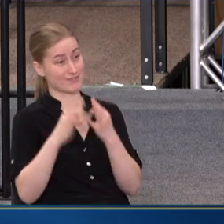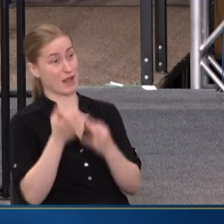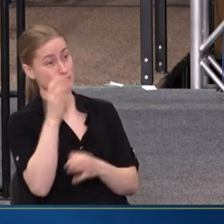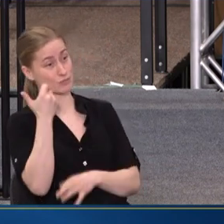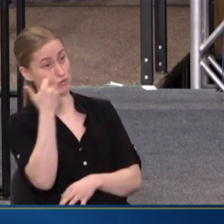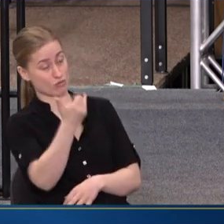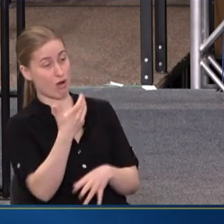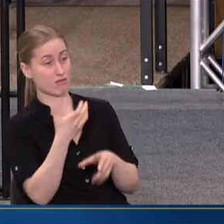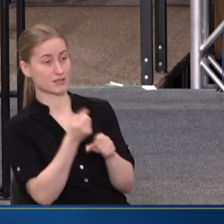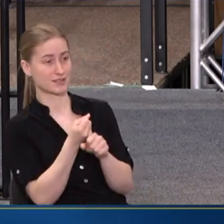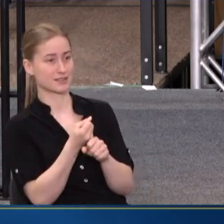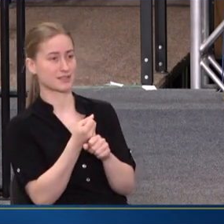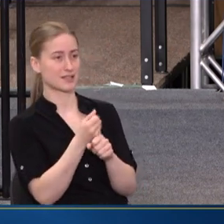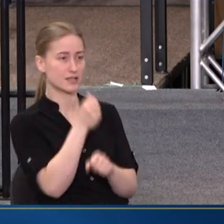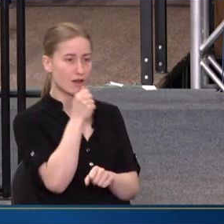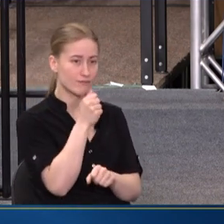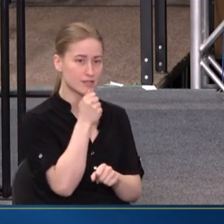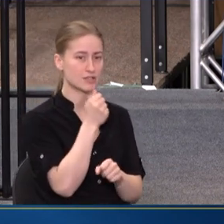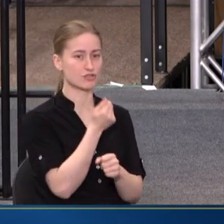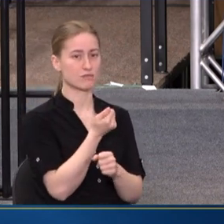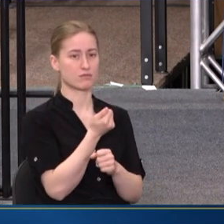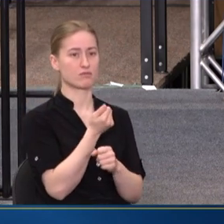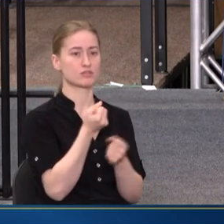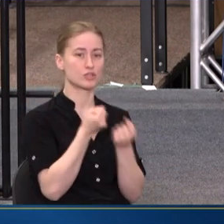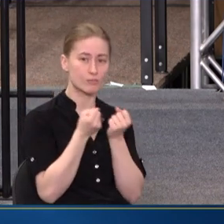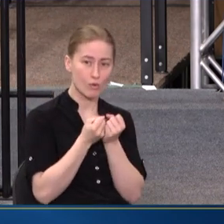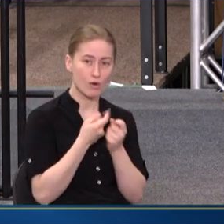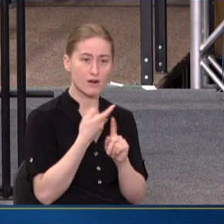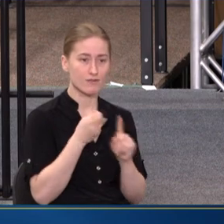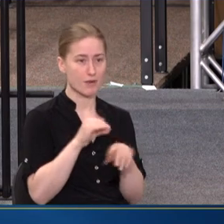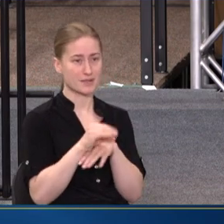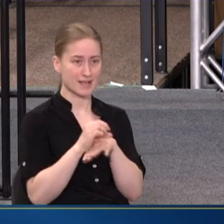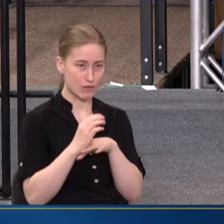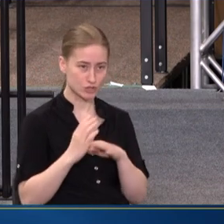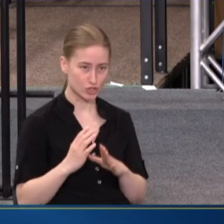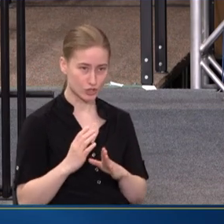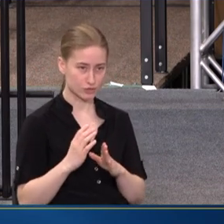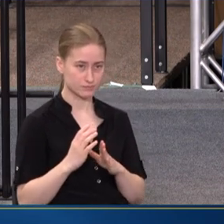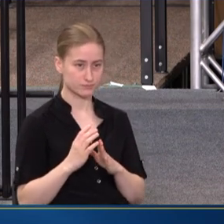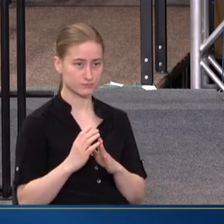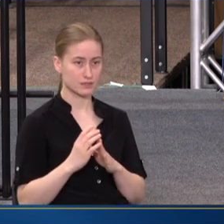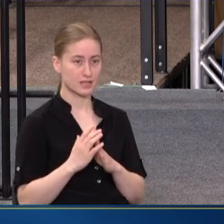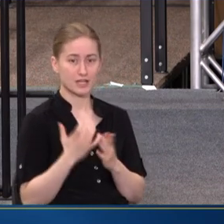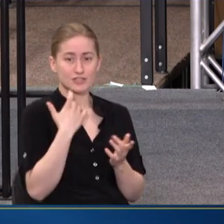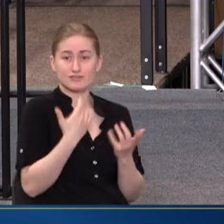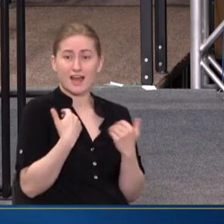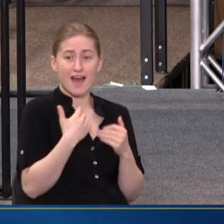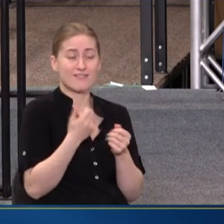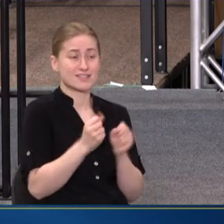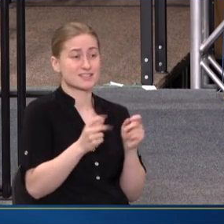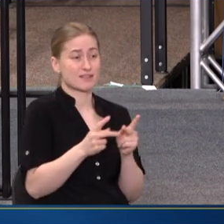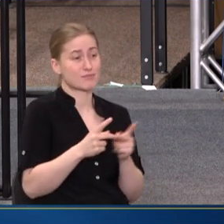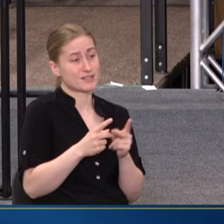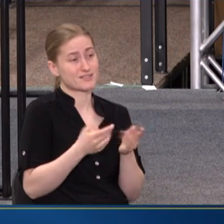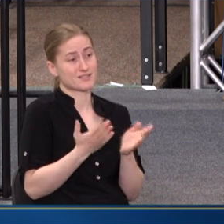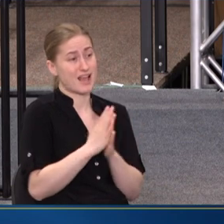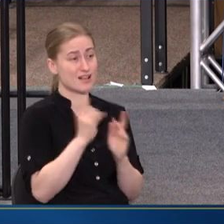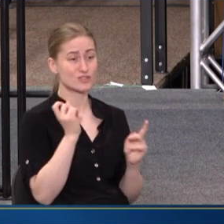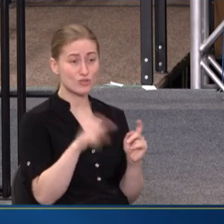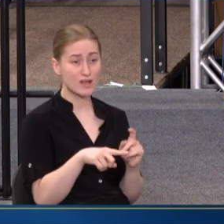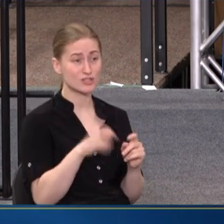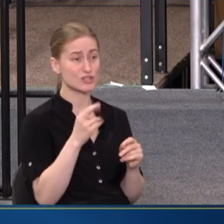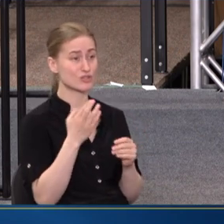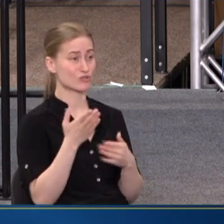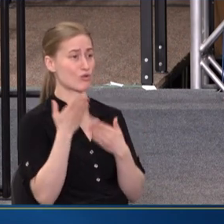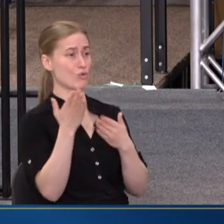ABLE TO GET CONFIDENTIAL SUPPORT FROM A COUNSELOR AND JUST HAVE A SAFE SPACE TO ASK THEIR QUESTIONS OR